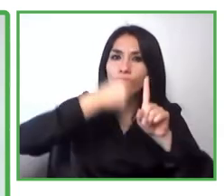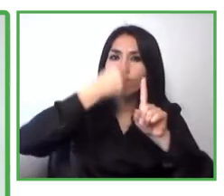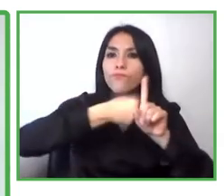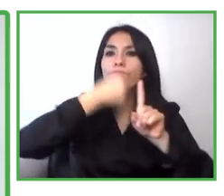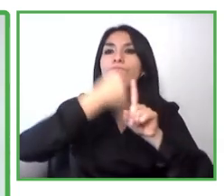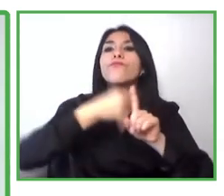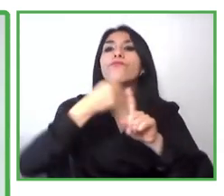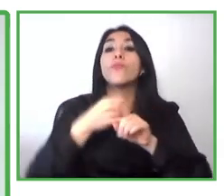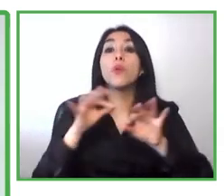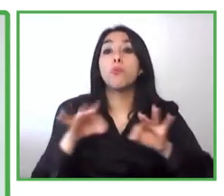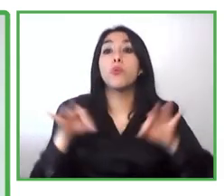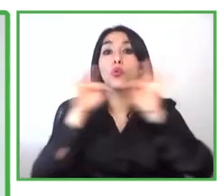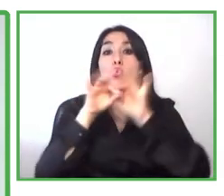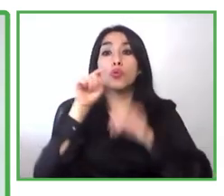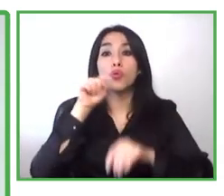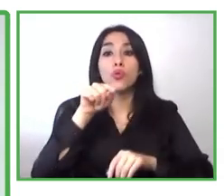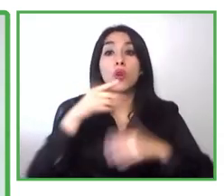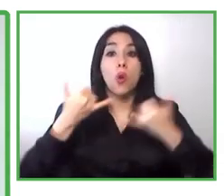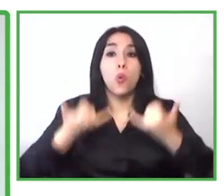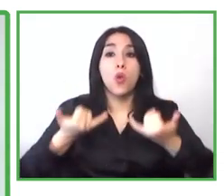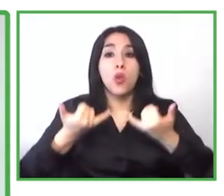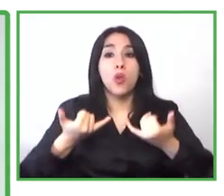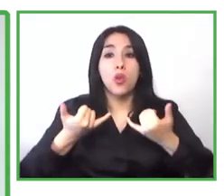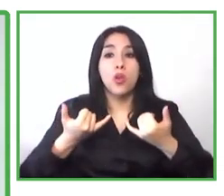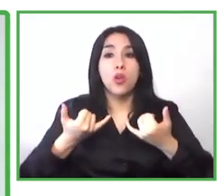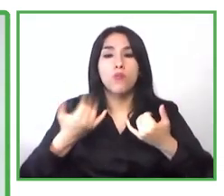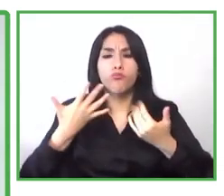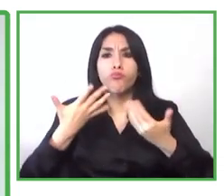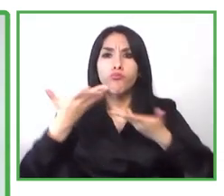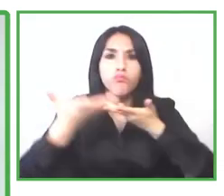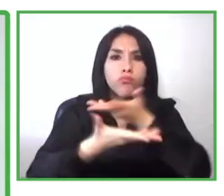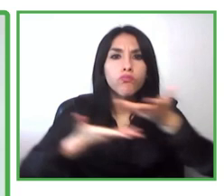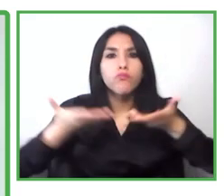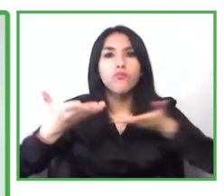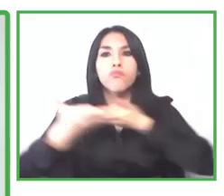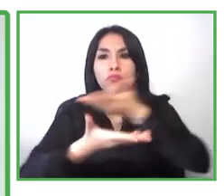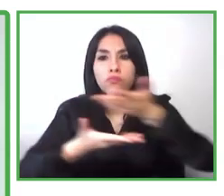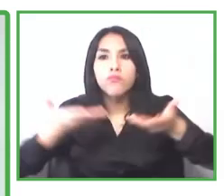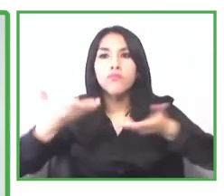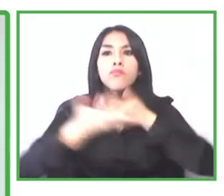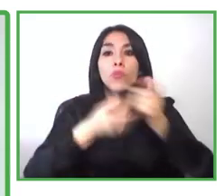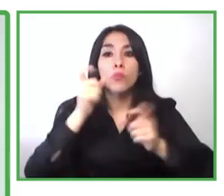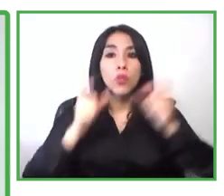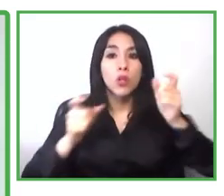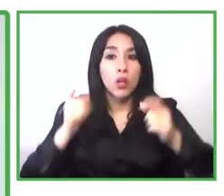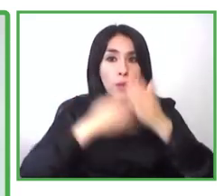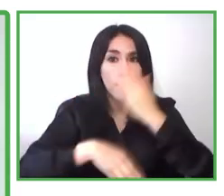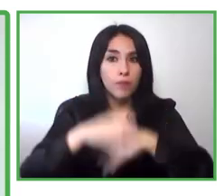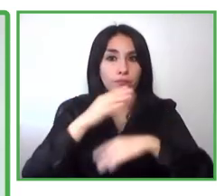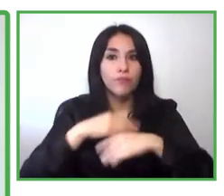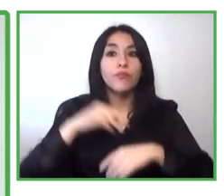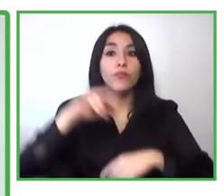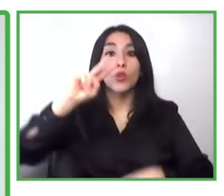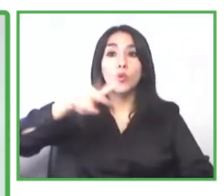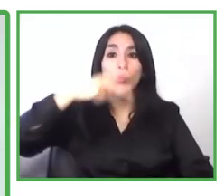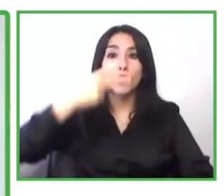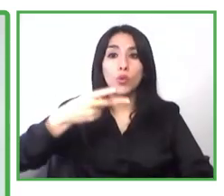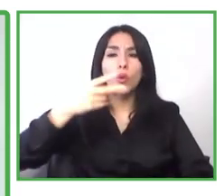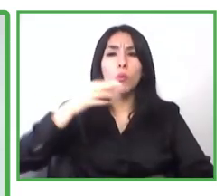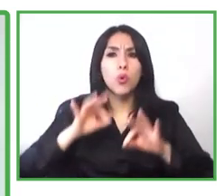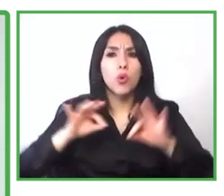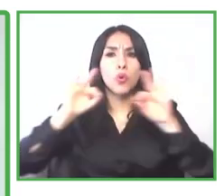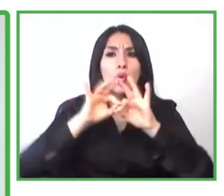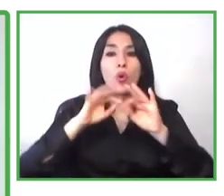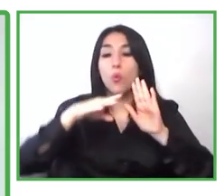in this panel, the importance to support the entrepreneurship of people with disabilities. So the second is the importance of the programs.